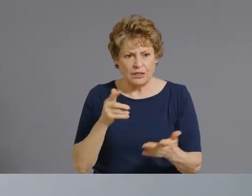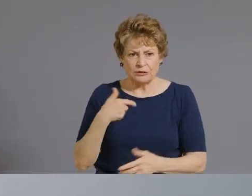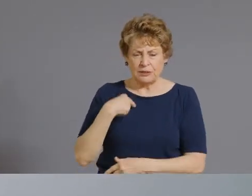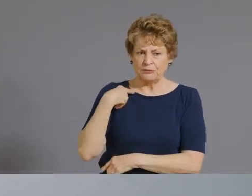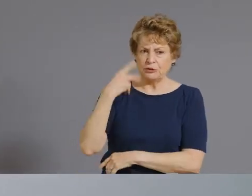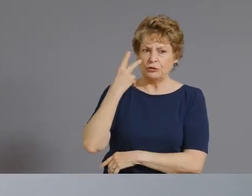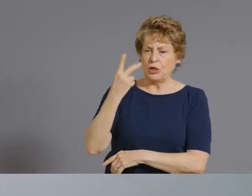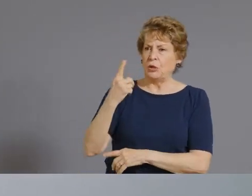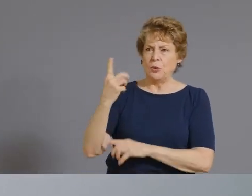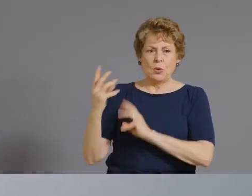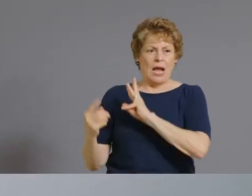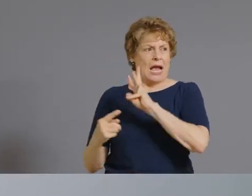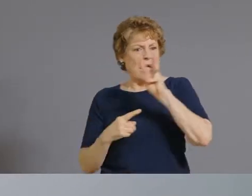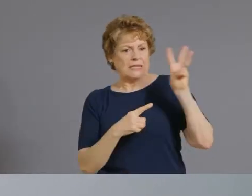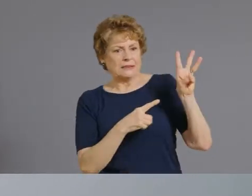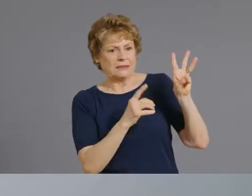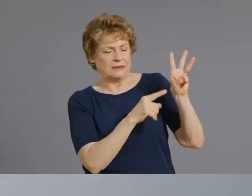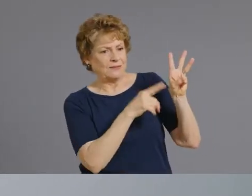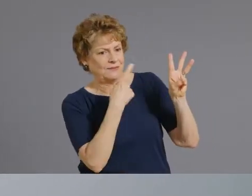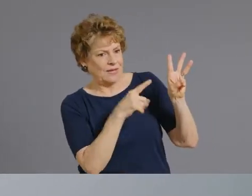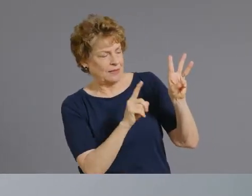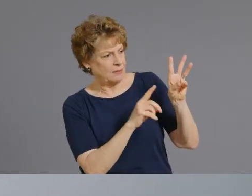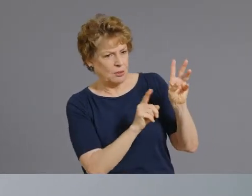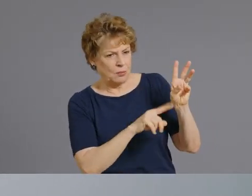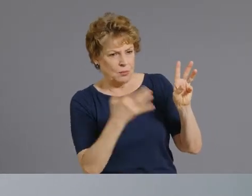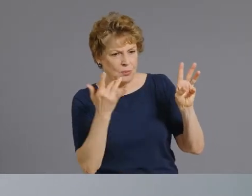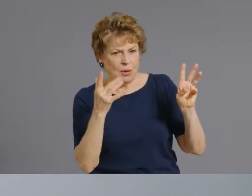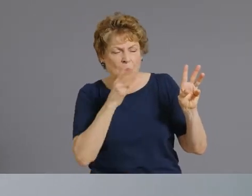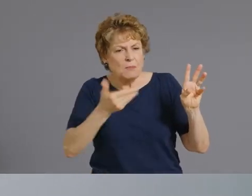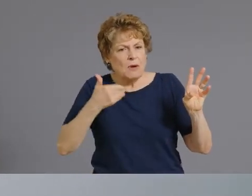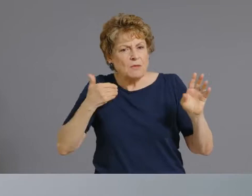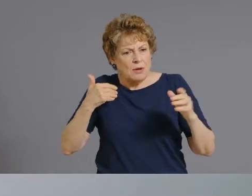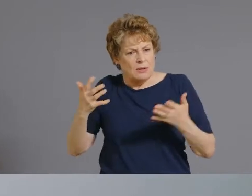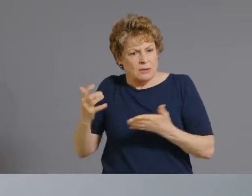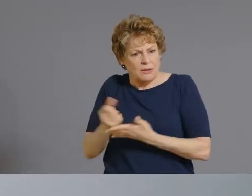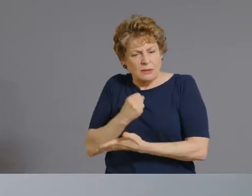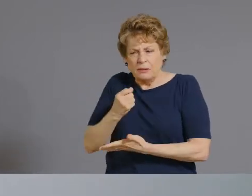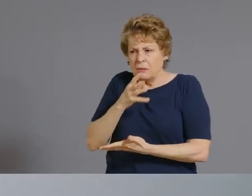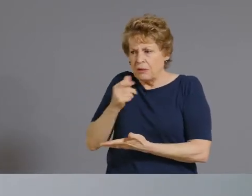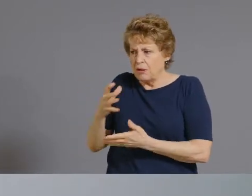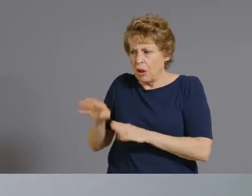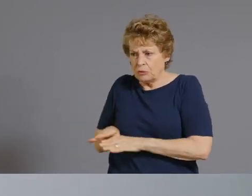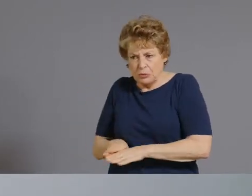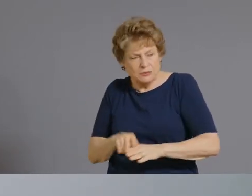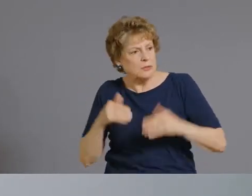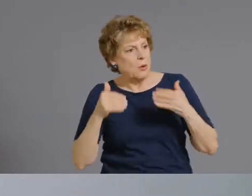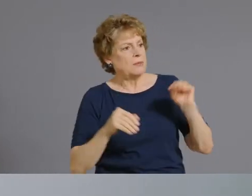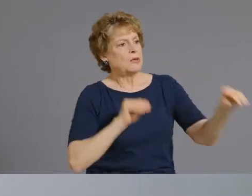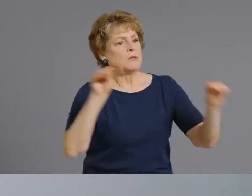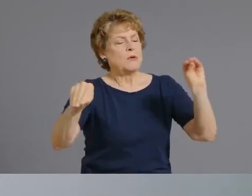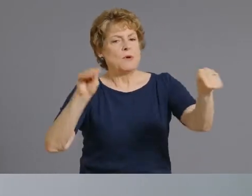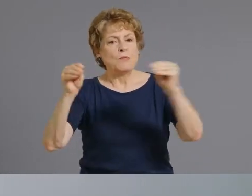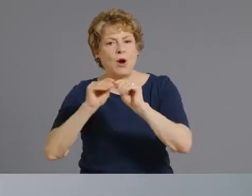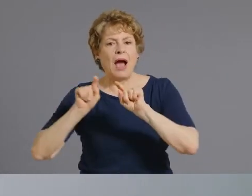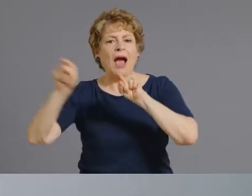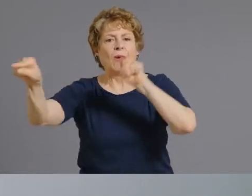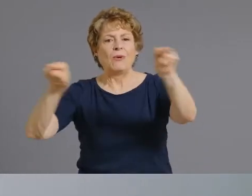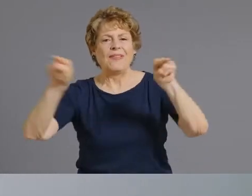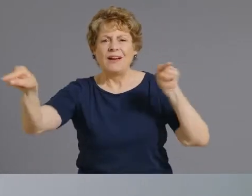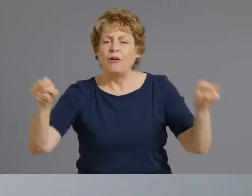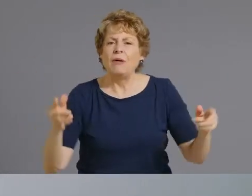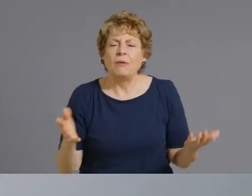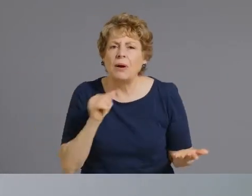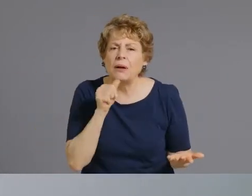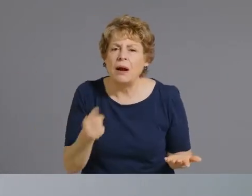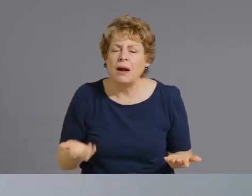switch sooner uh you know we could have started a month ago so we've started participating in those pop-up events a while